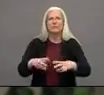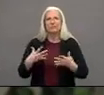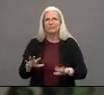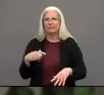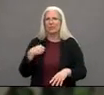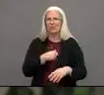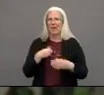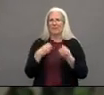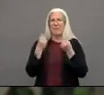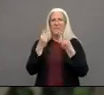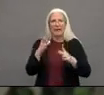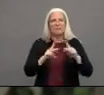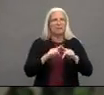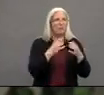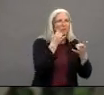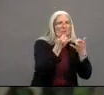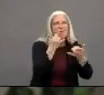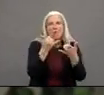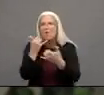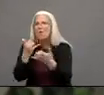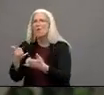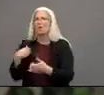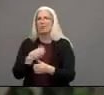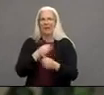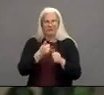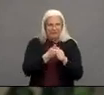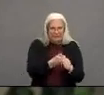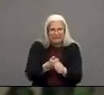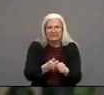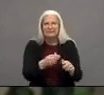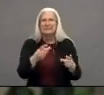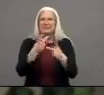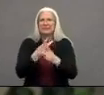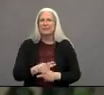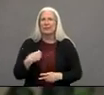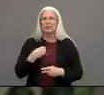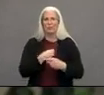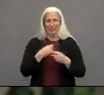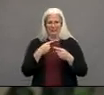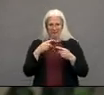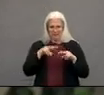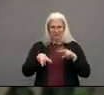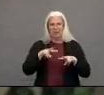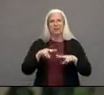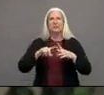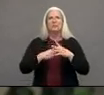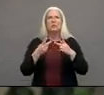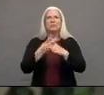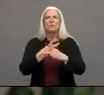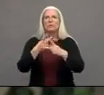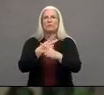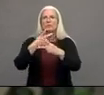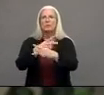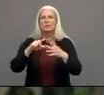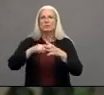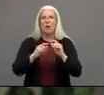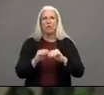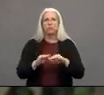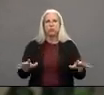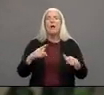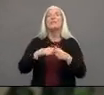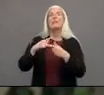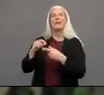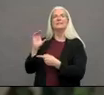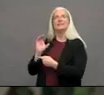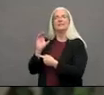stuck with that and in the meantime things really started to ramp up the CDC was I had staff present to assist